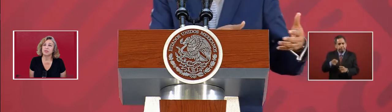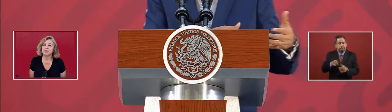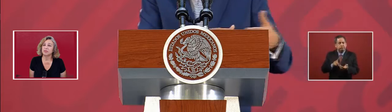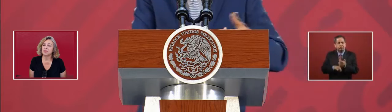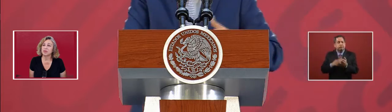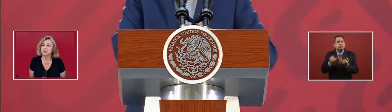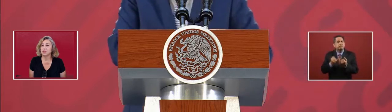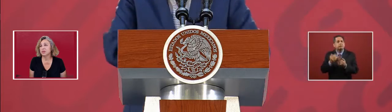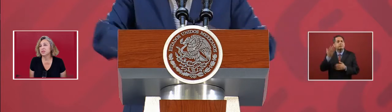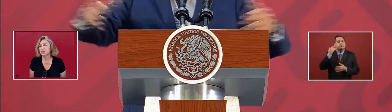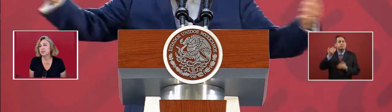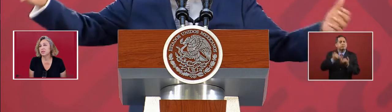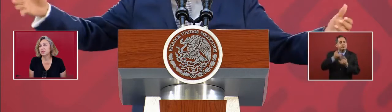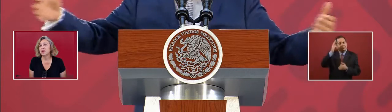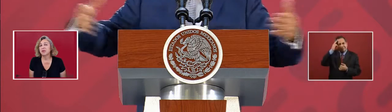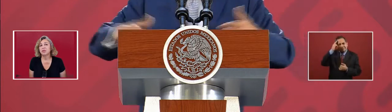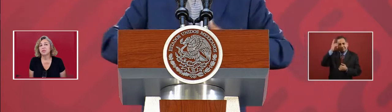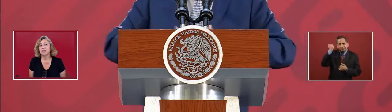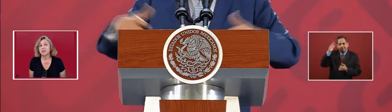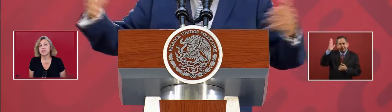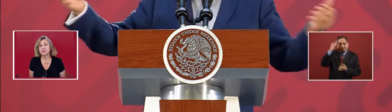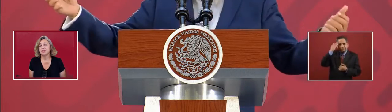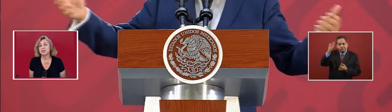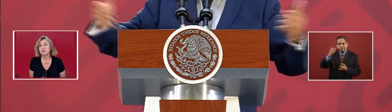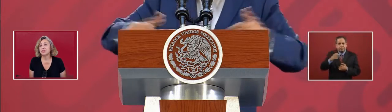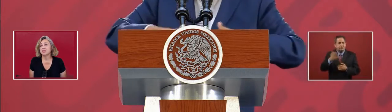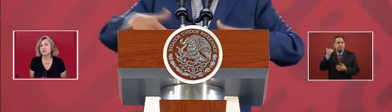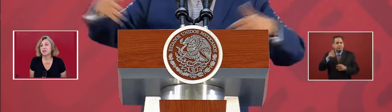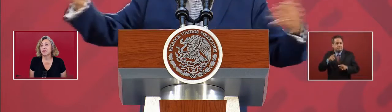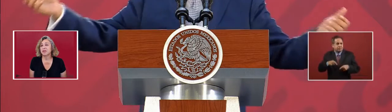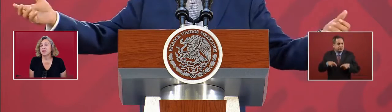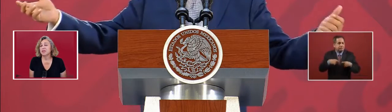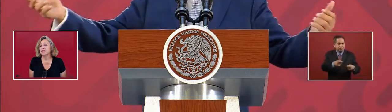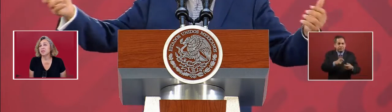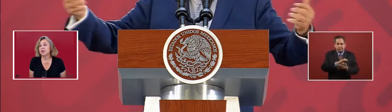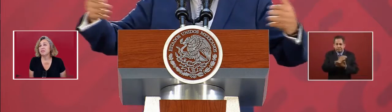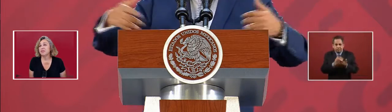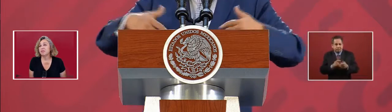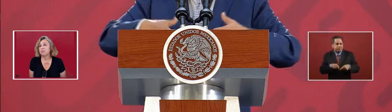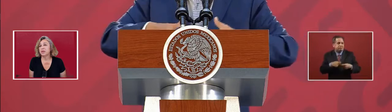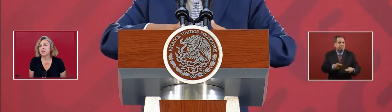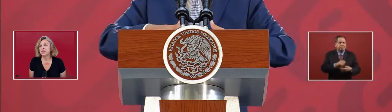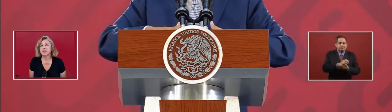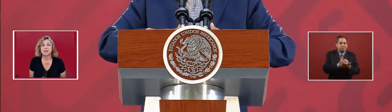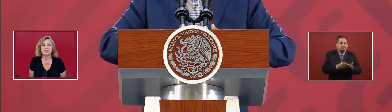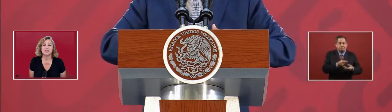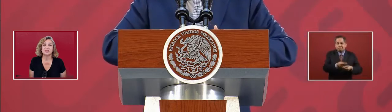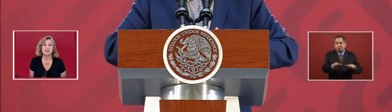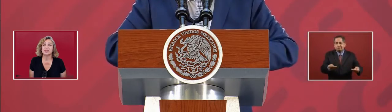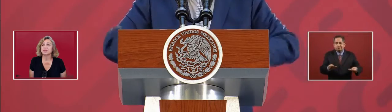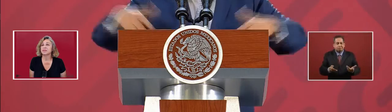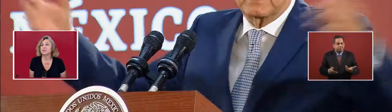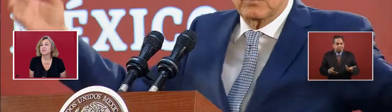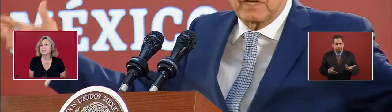do or supposed to do was to give their pensions